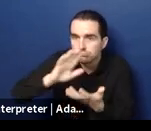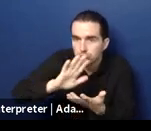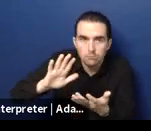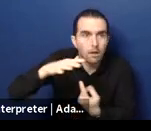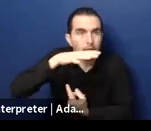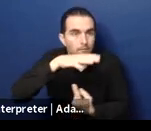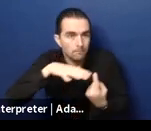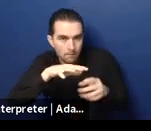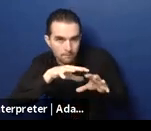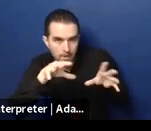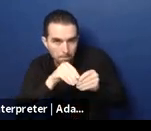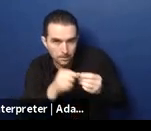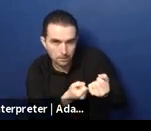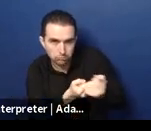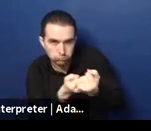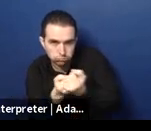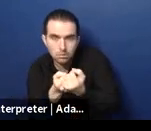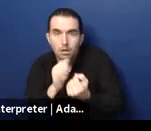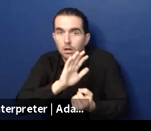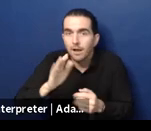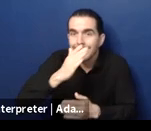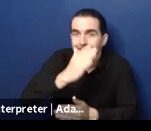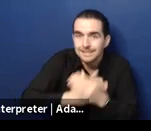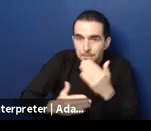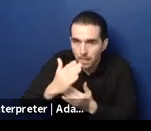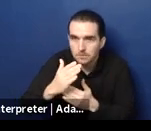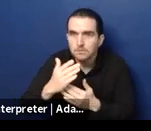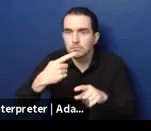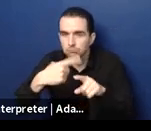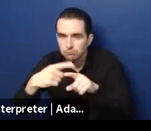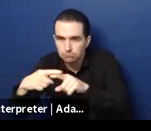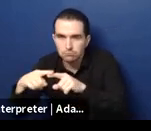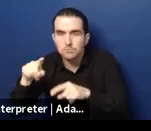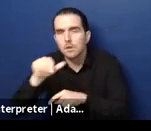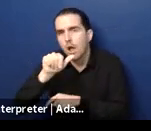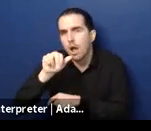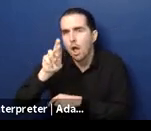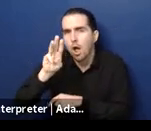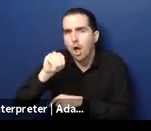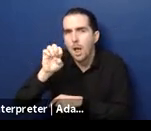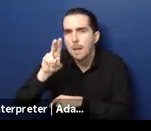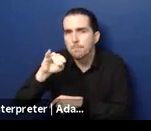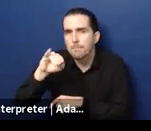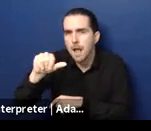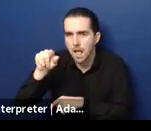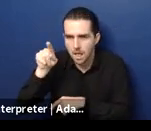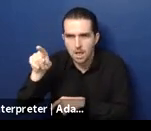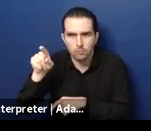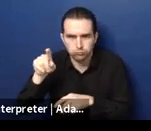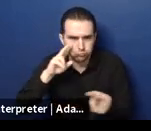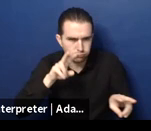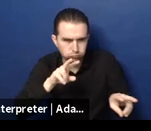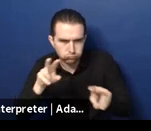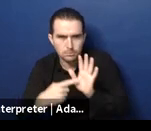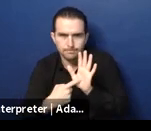take great strides over the course of the last 20 years or so. These things do